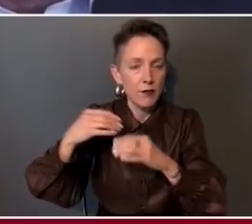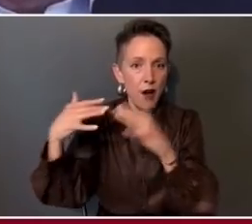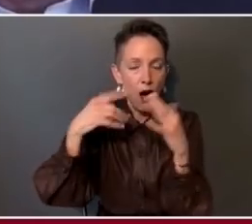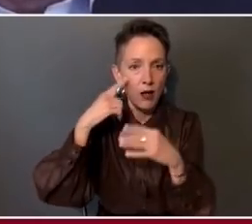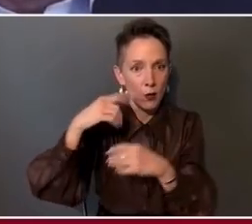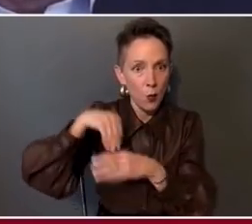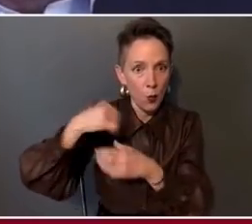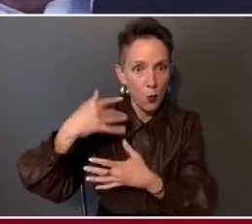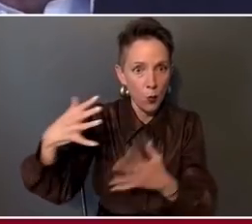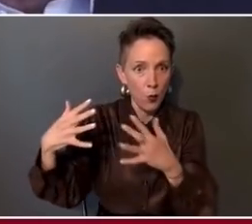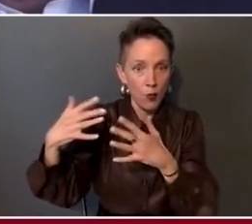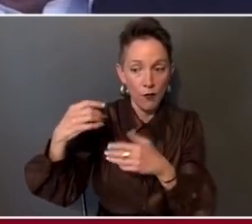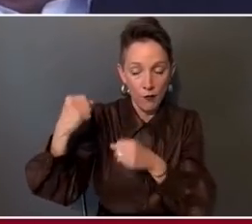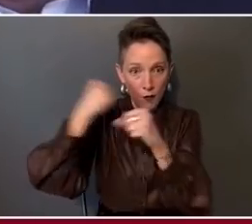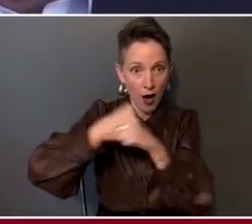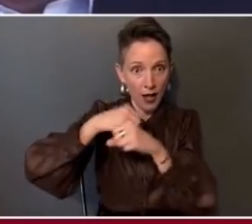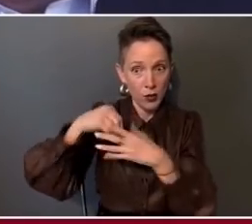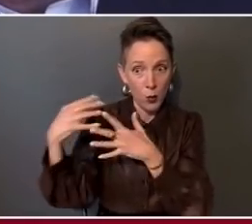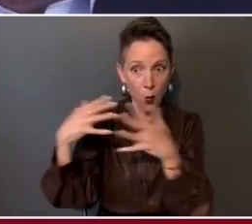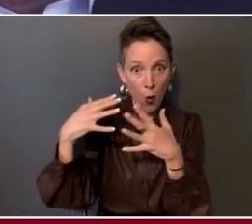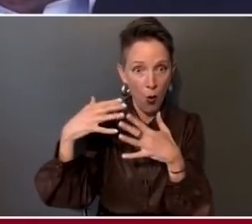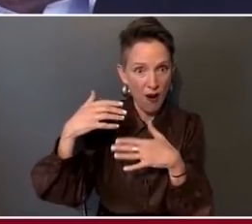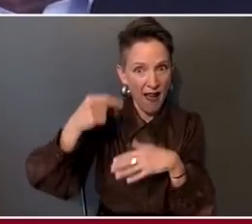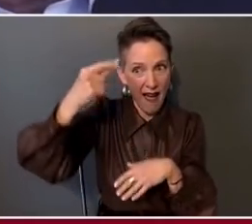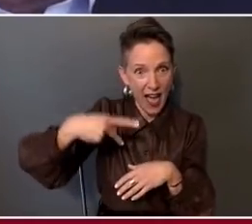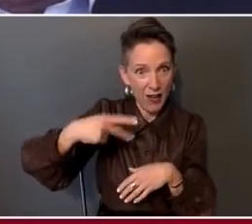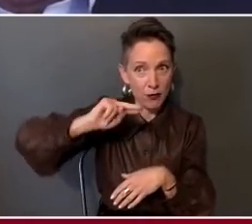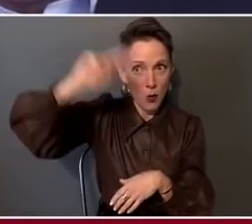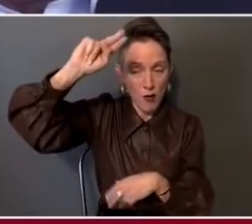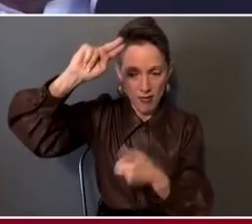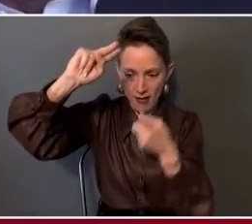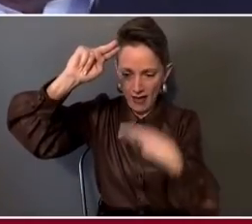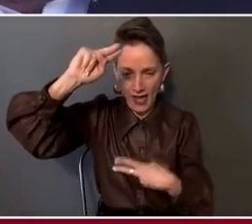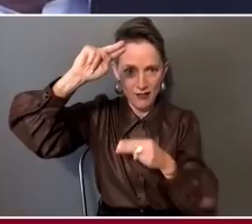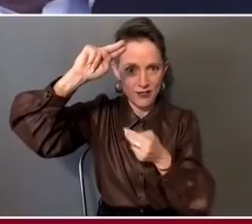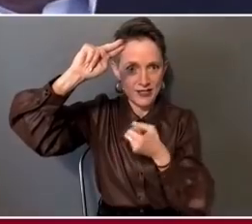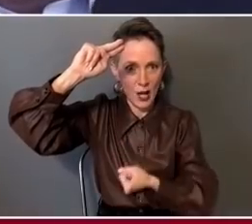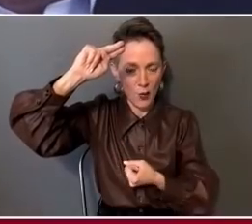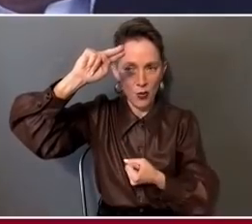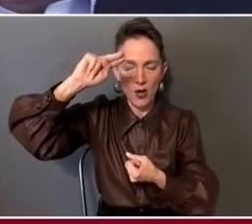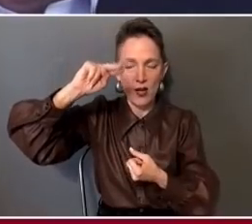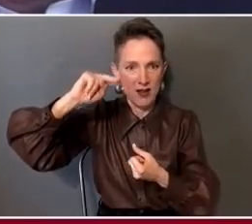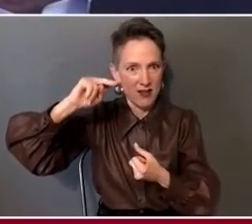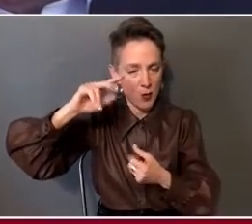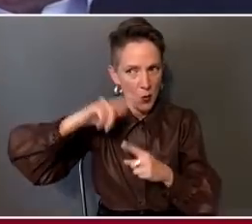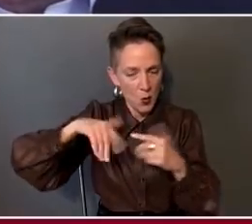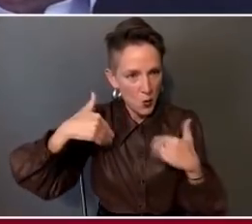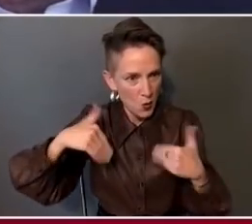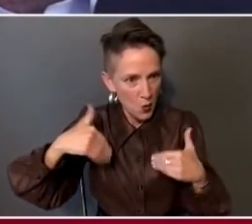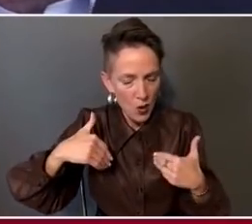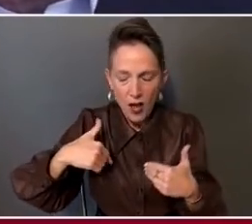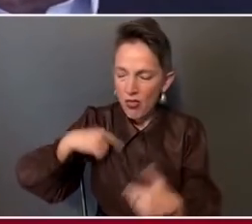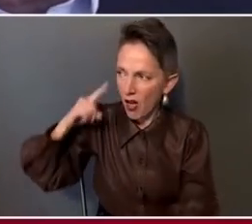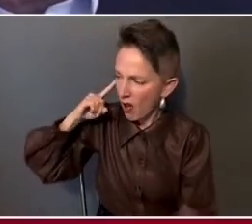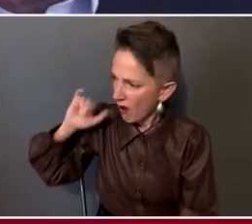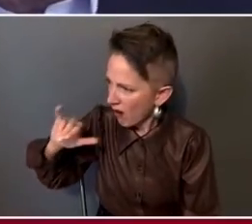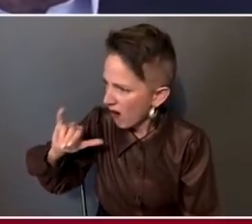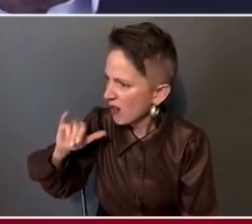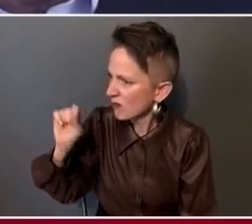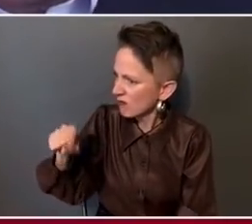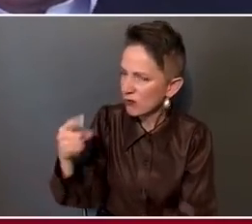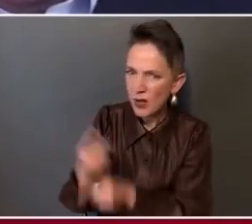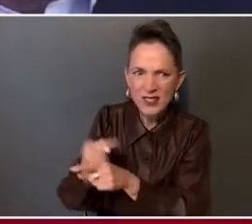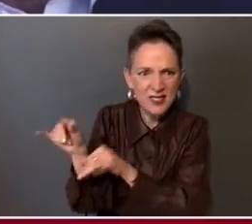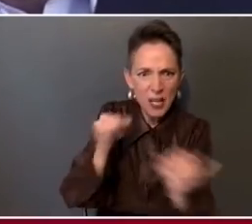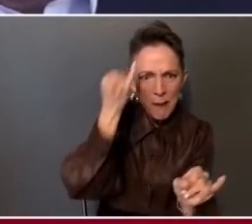South. That was a very telling, telling moment. And, you know, there are a lot of people who are listening today who have been in the